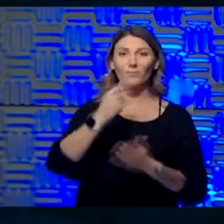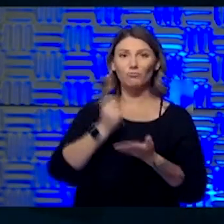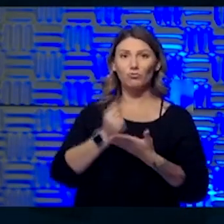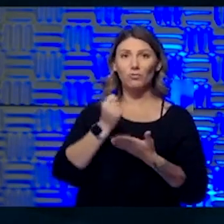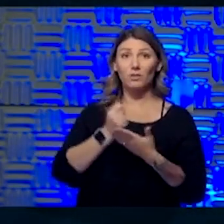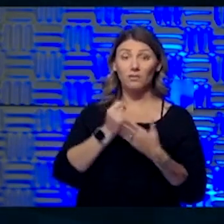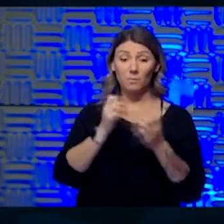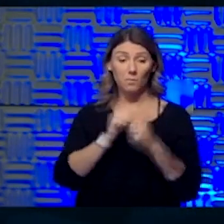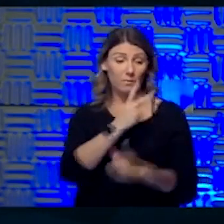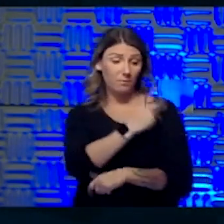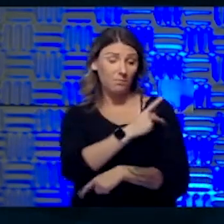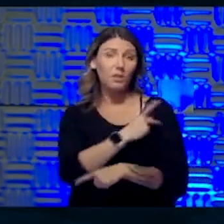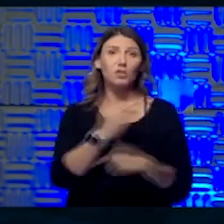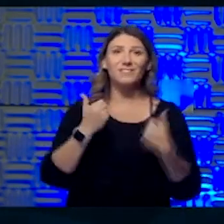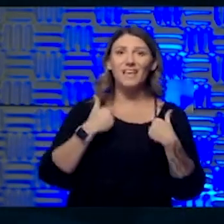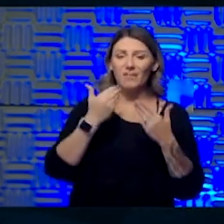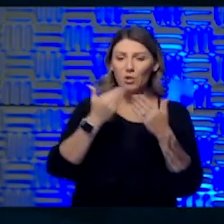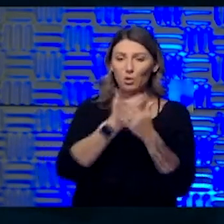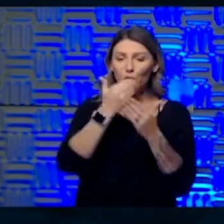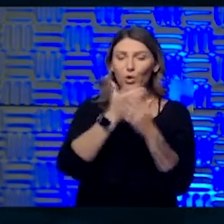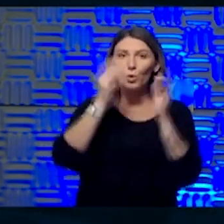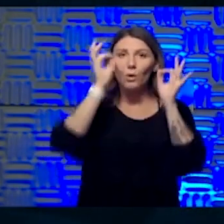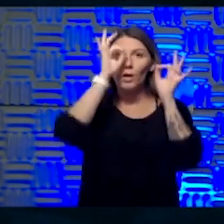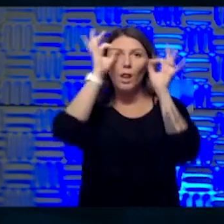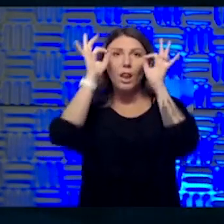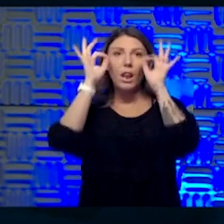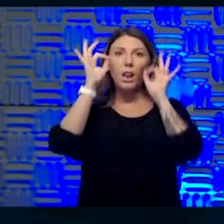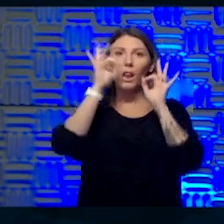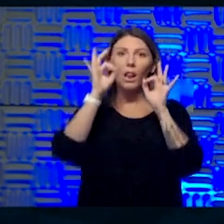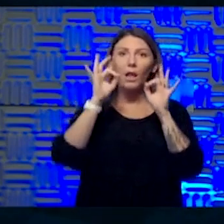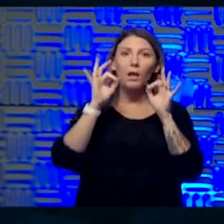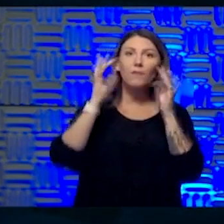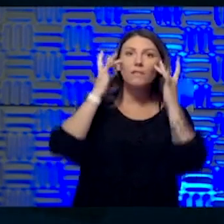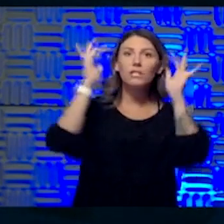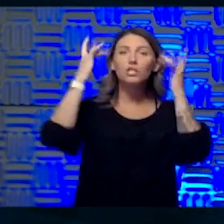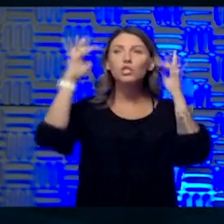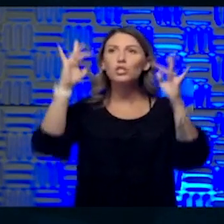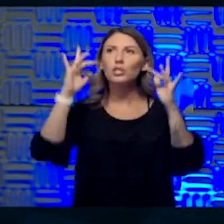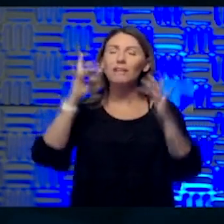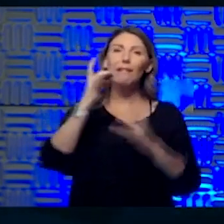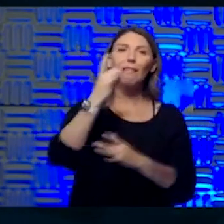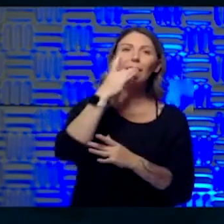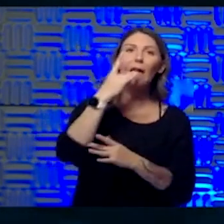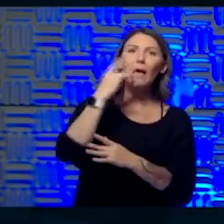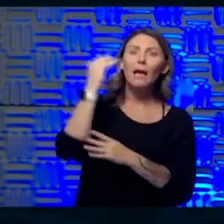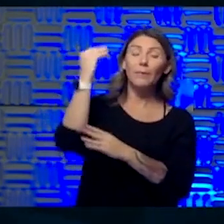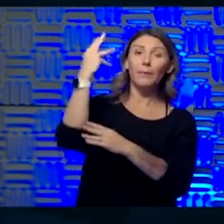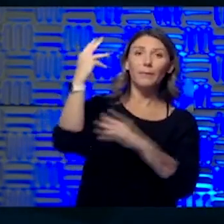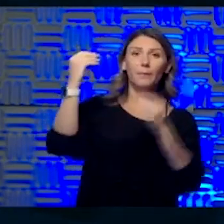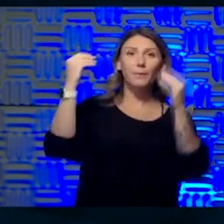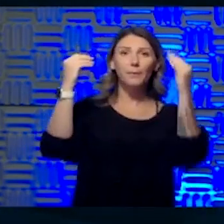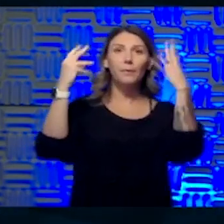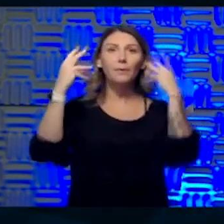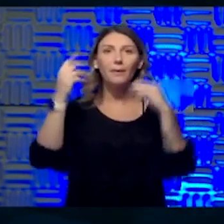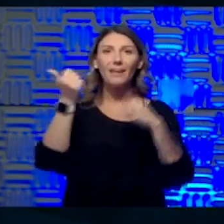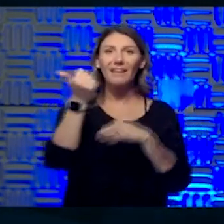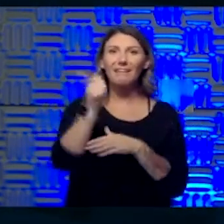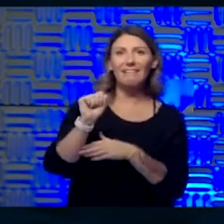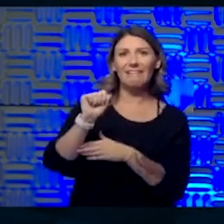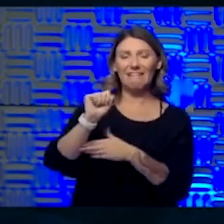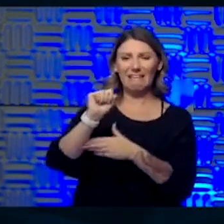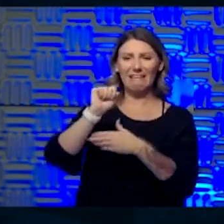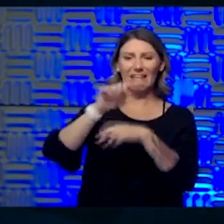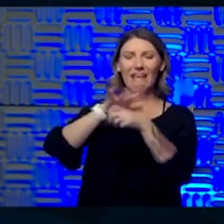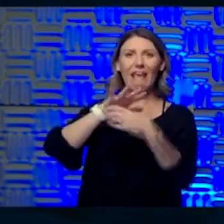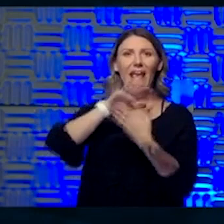in patients who have new floaters in your vision, you know, things moving around, uh, of light, um, any areas in your vision that seem grayed out